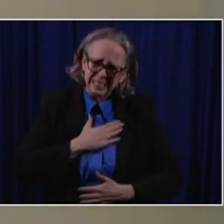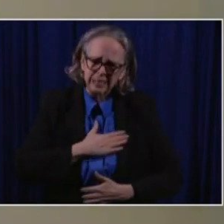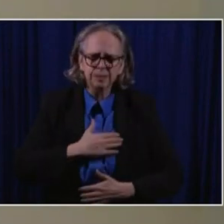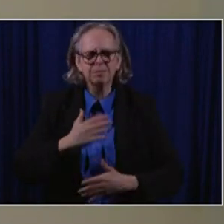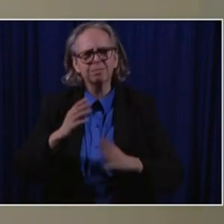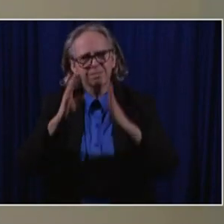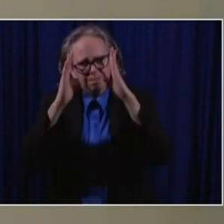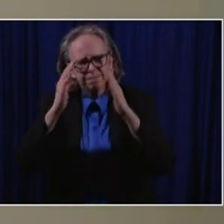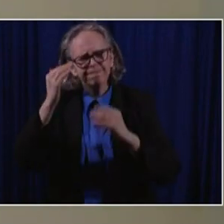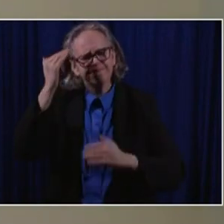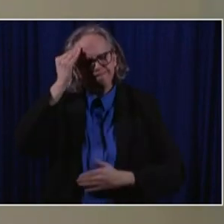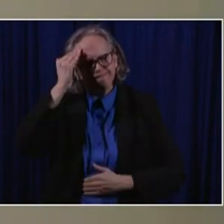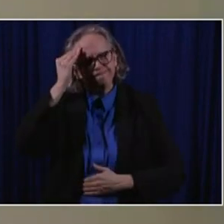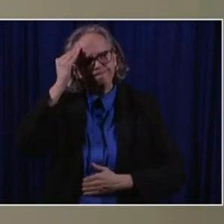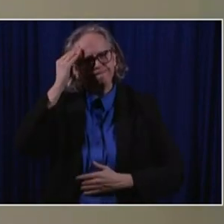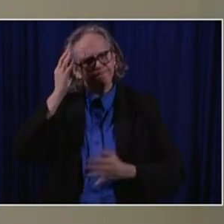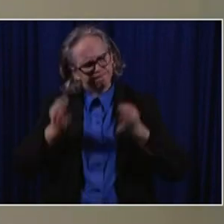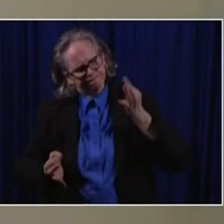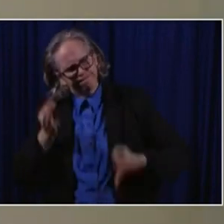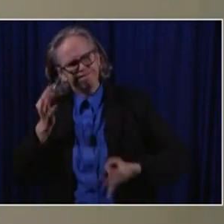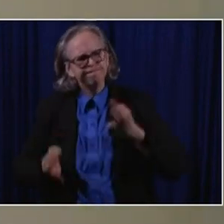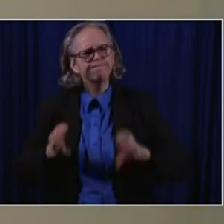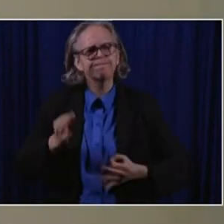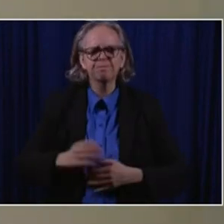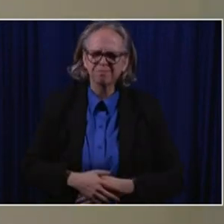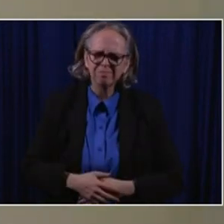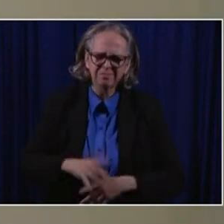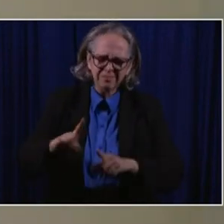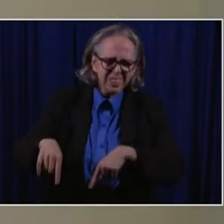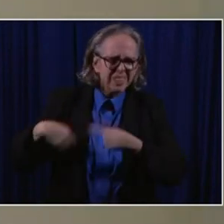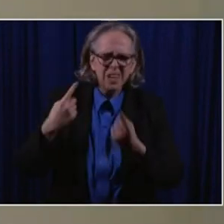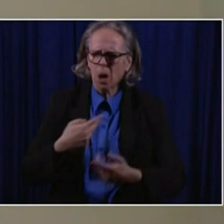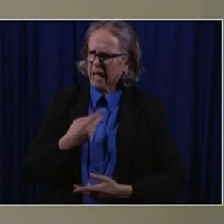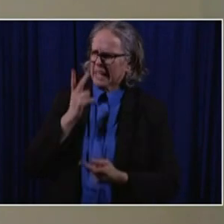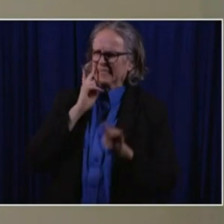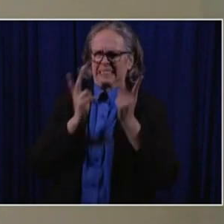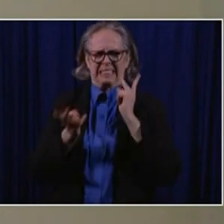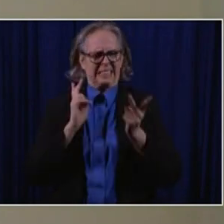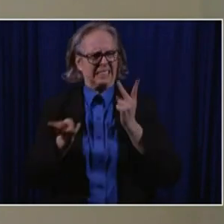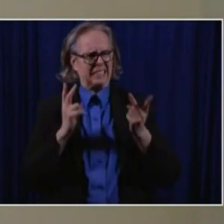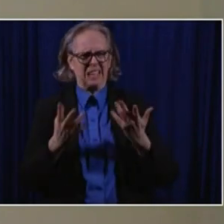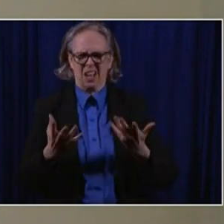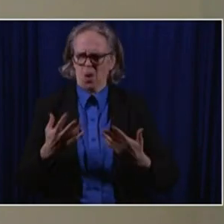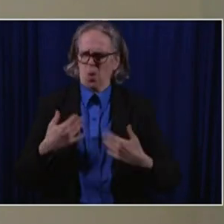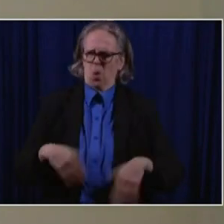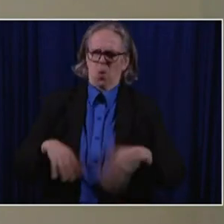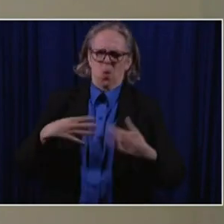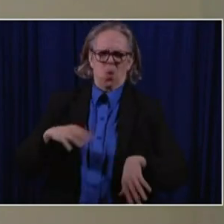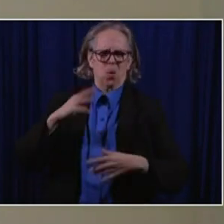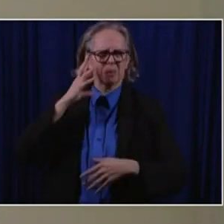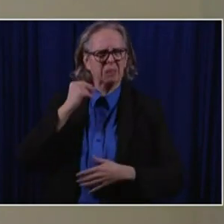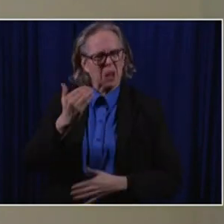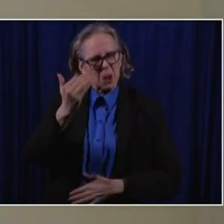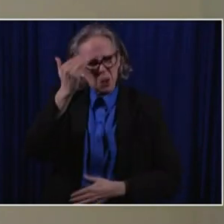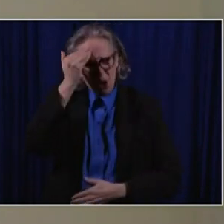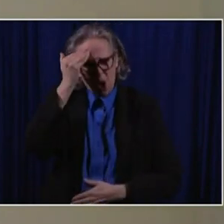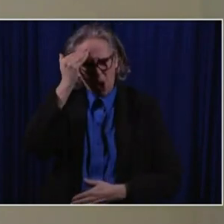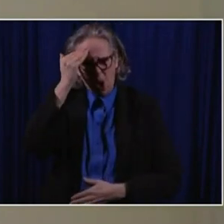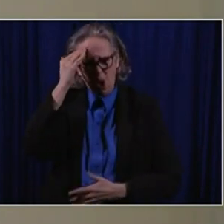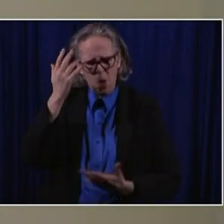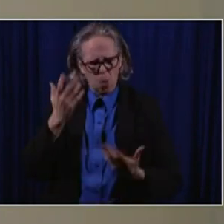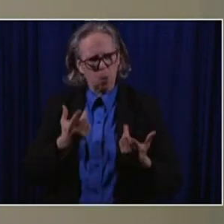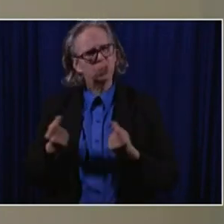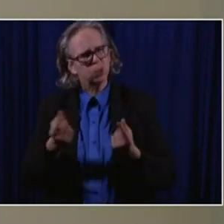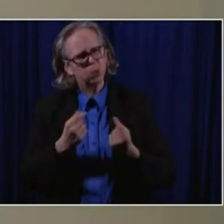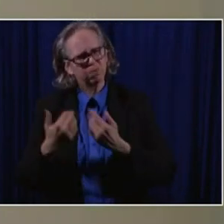to, to see things, uh, and have their own opinions about how they go about the, uh, the mitigation.